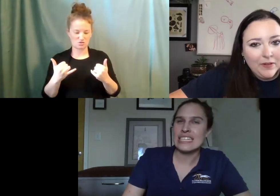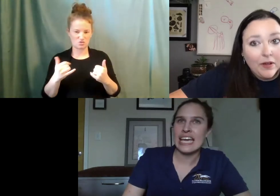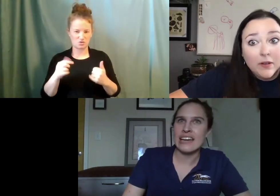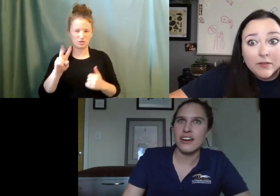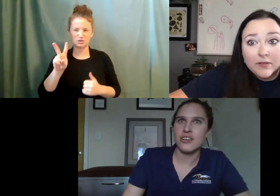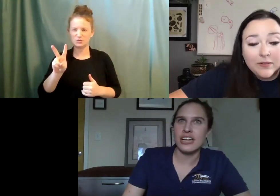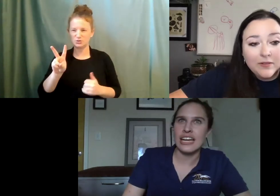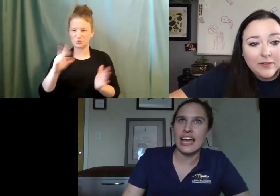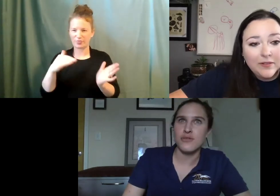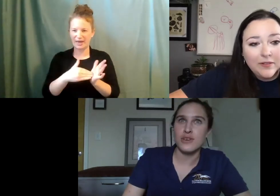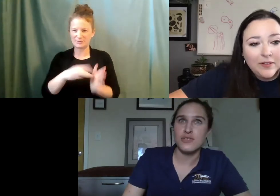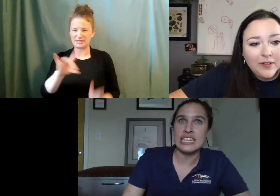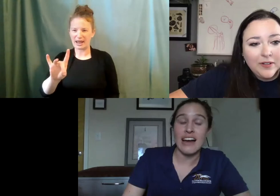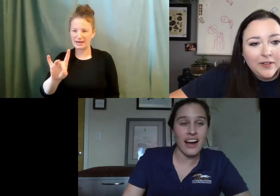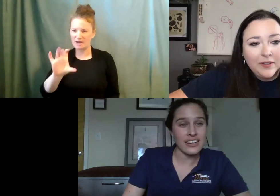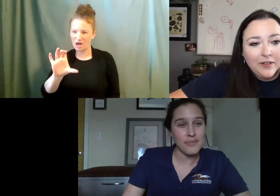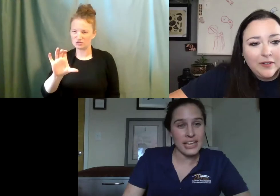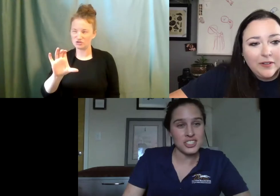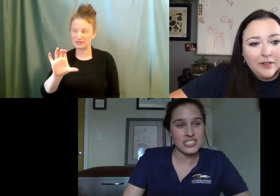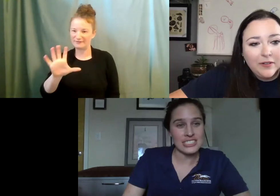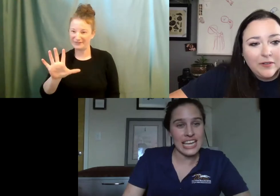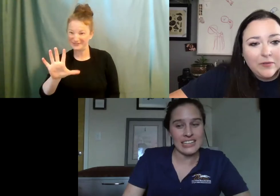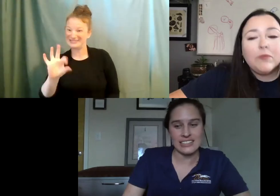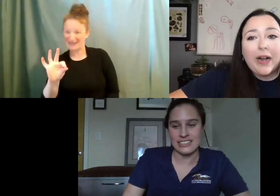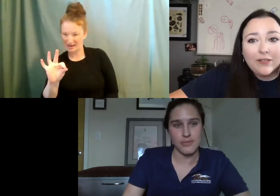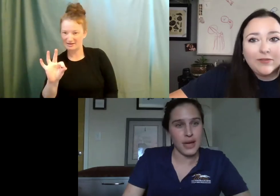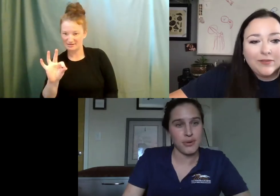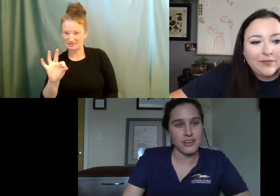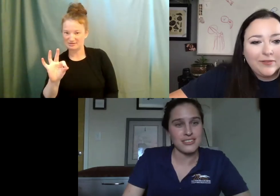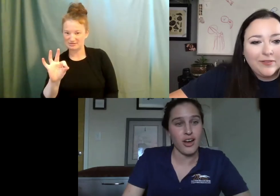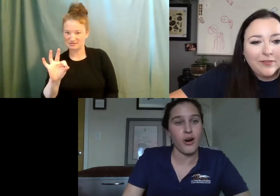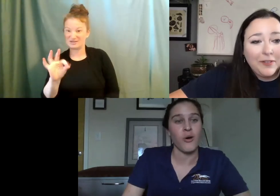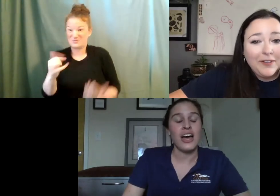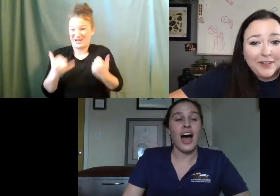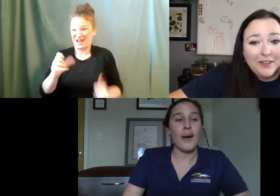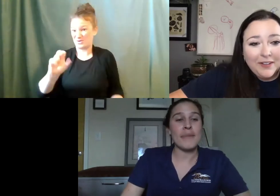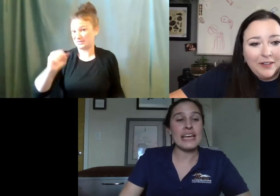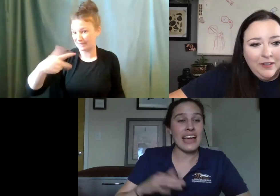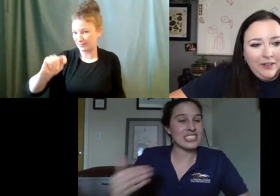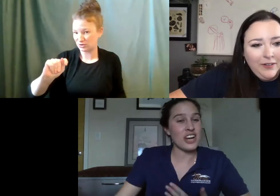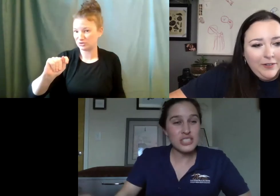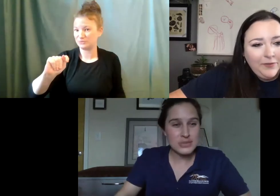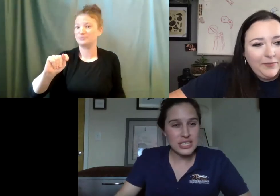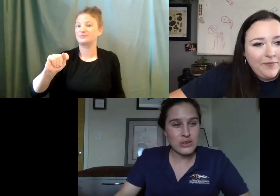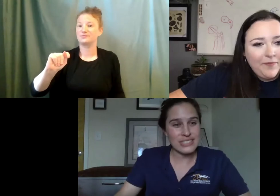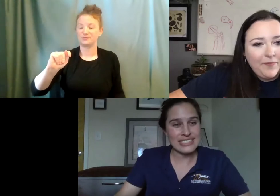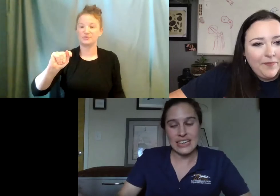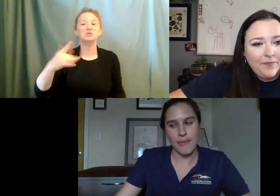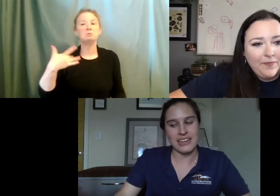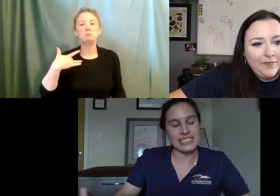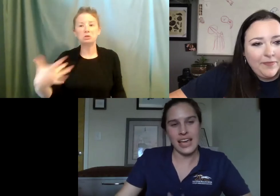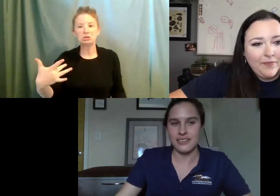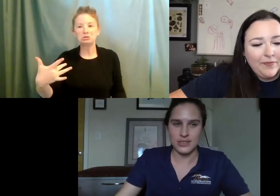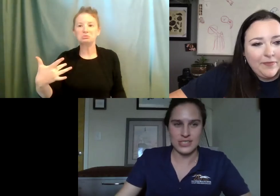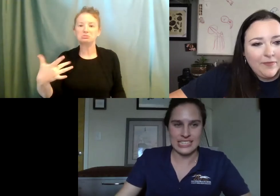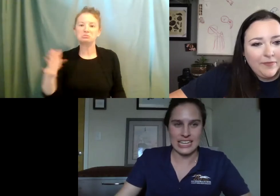,859 patients and it's September. So, um, generally speaking, we see